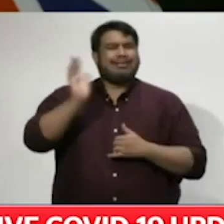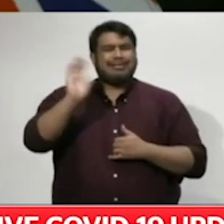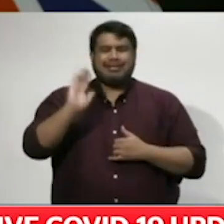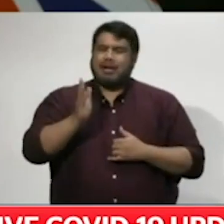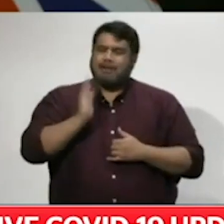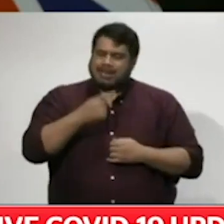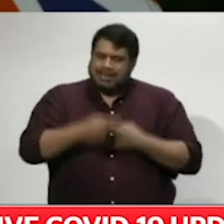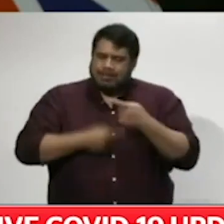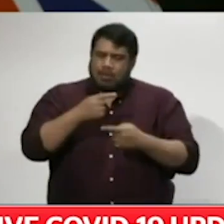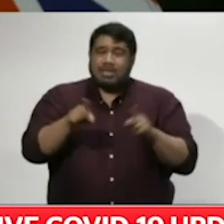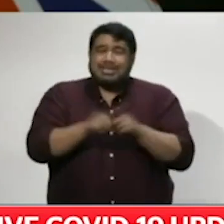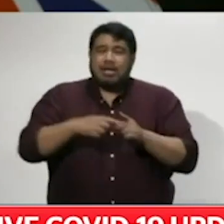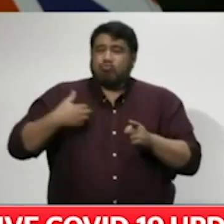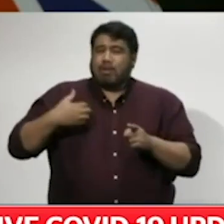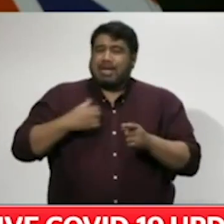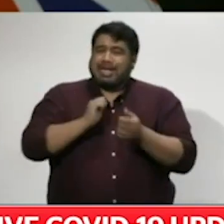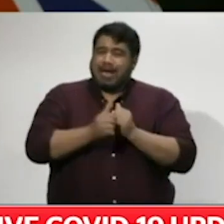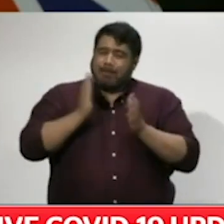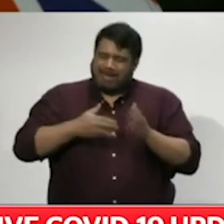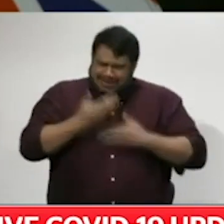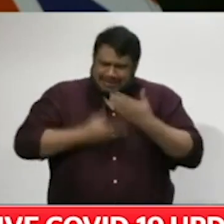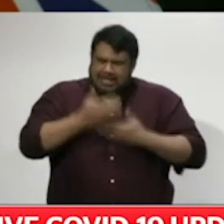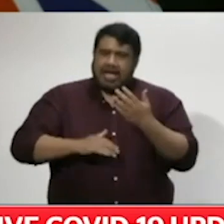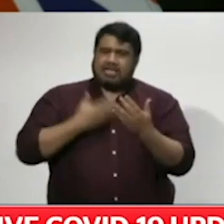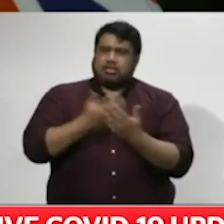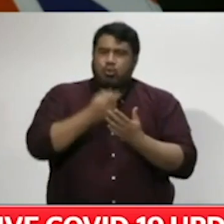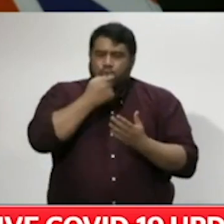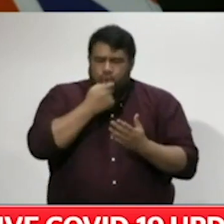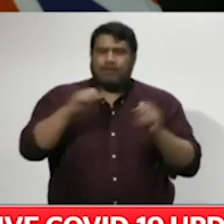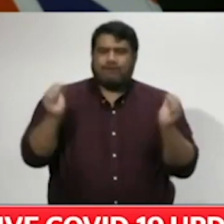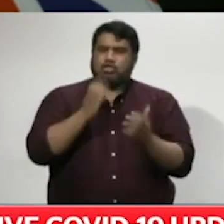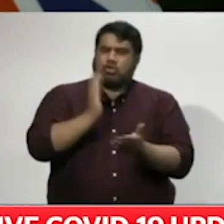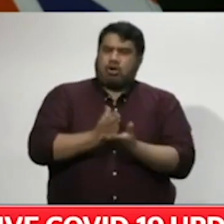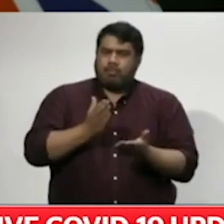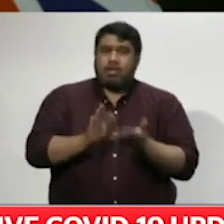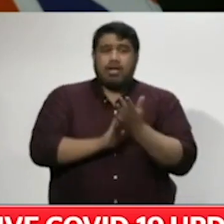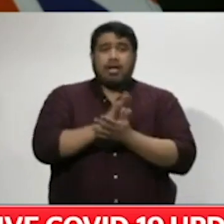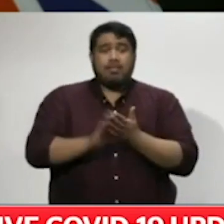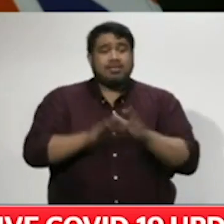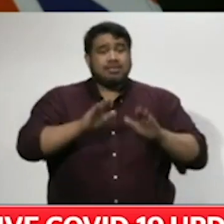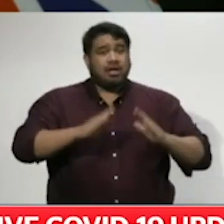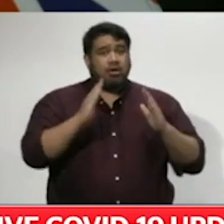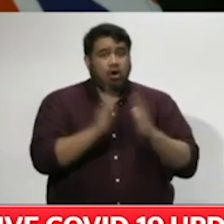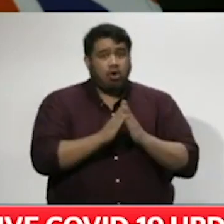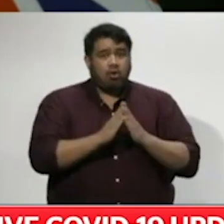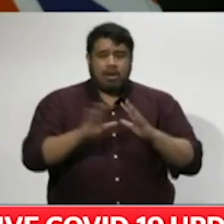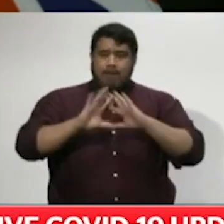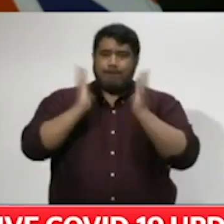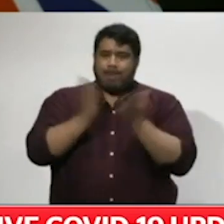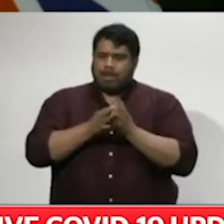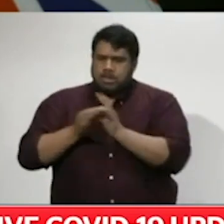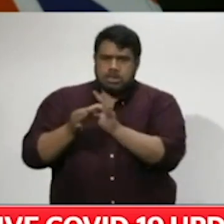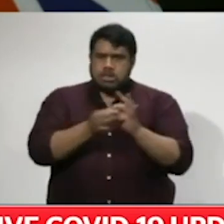blows and jeopardise the gains we have made. Stay the course, stay in your bubble and don't squander what we have achieved